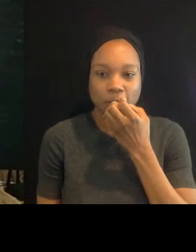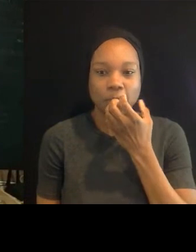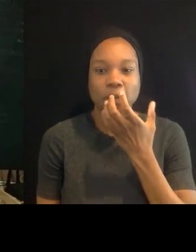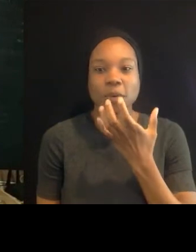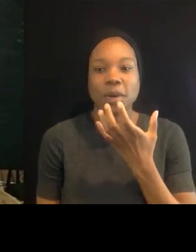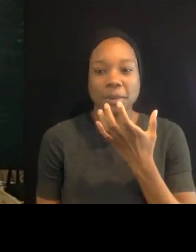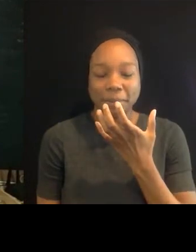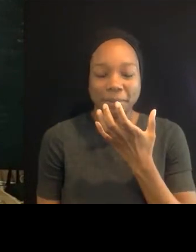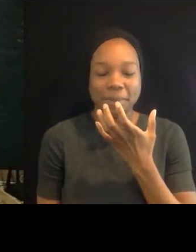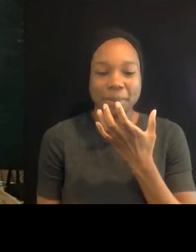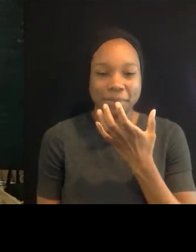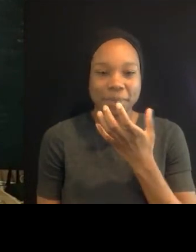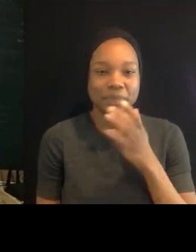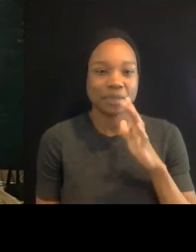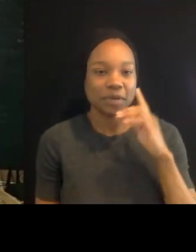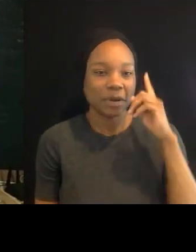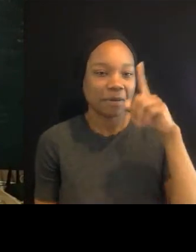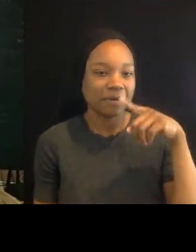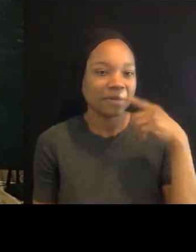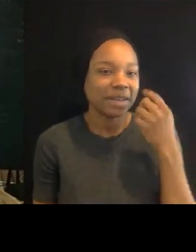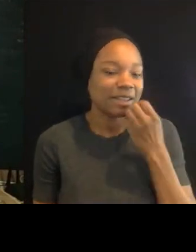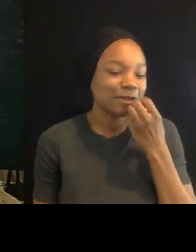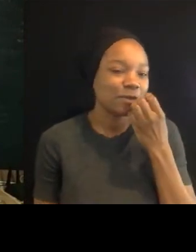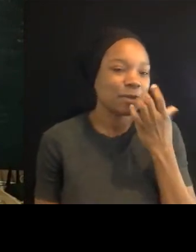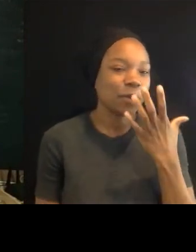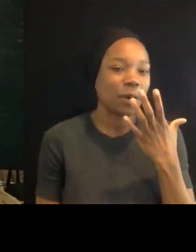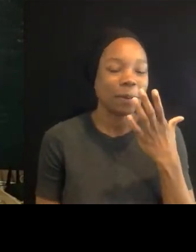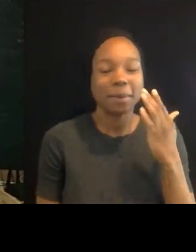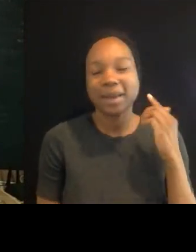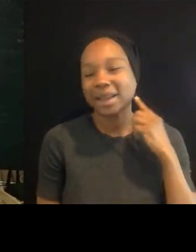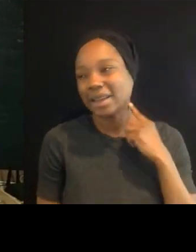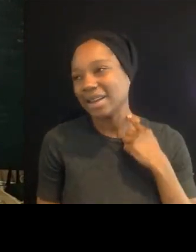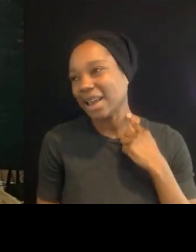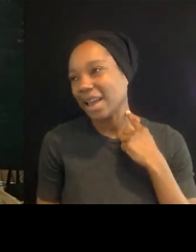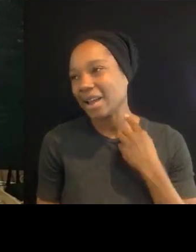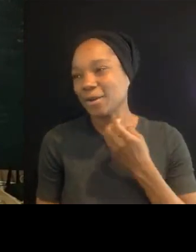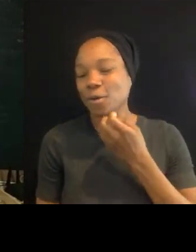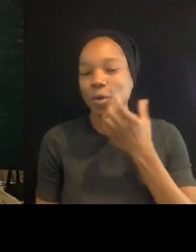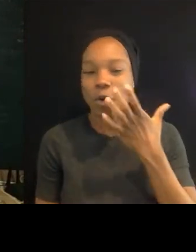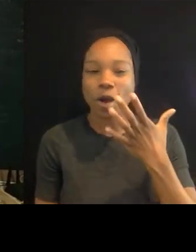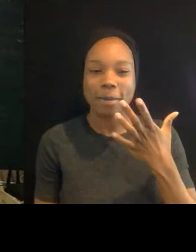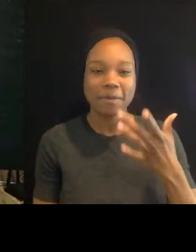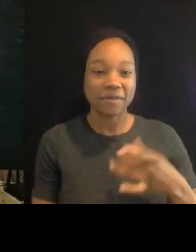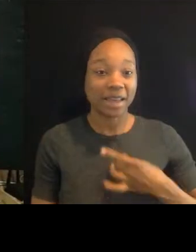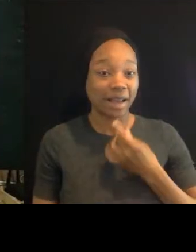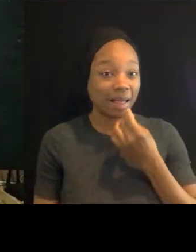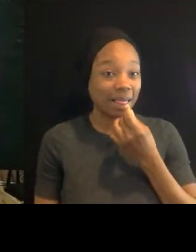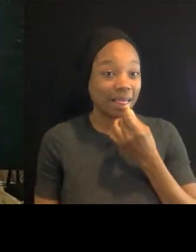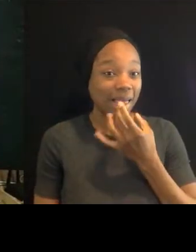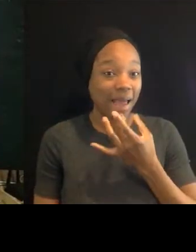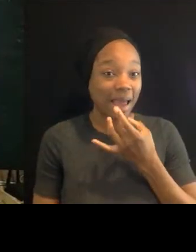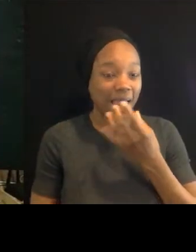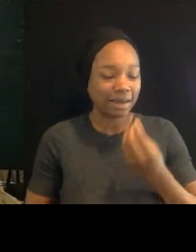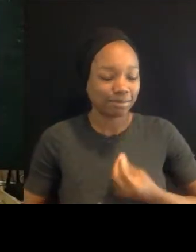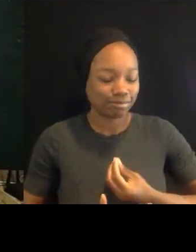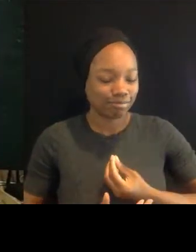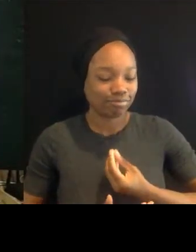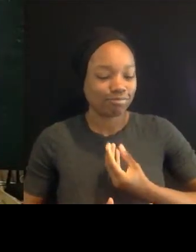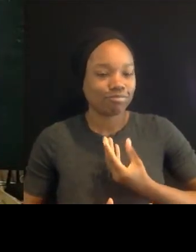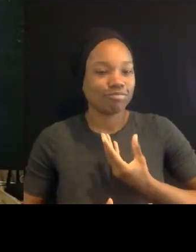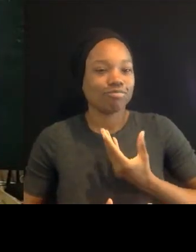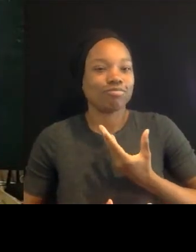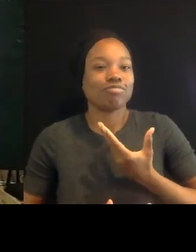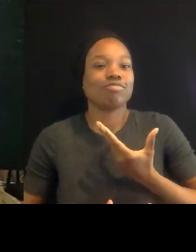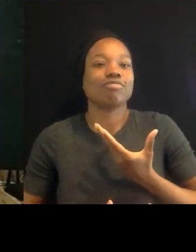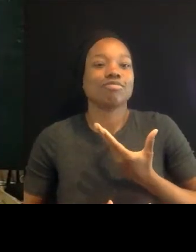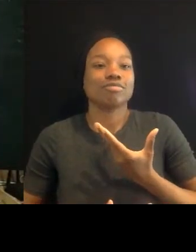warm your neck, and bring light and brightness to every piece of your body.